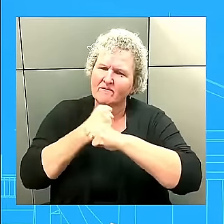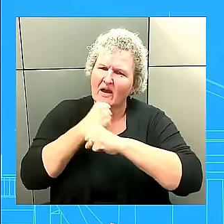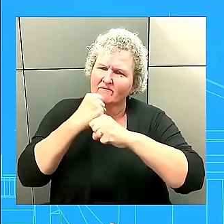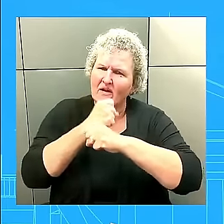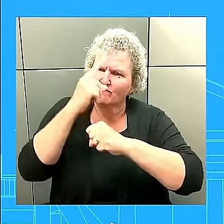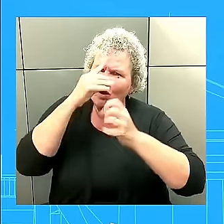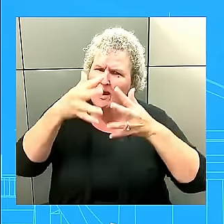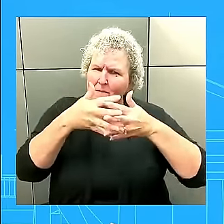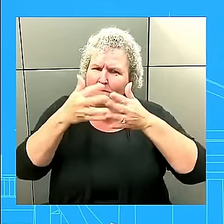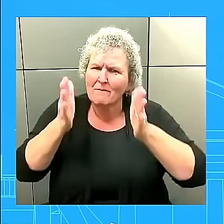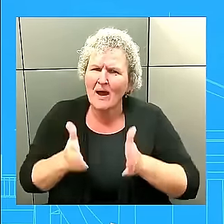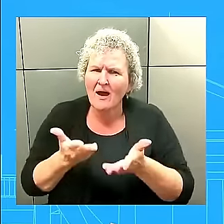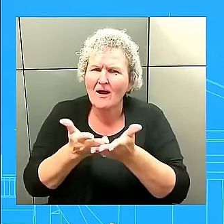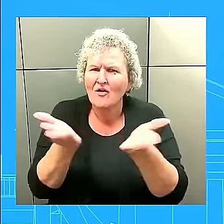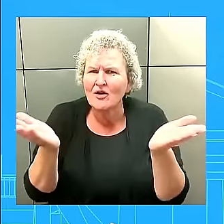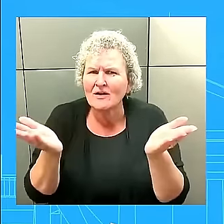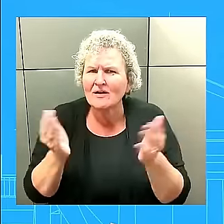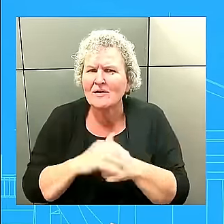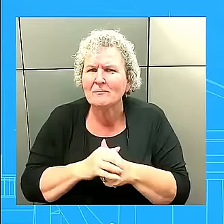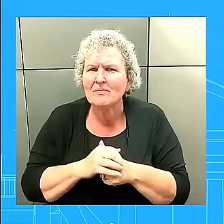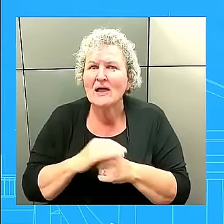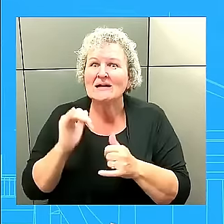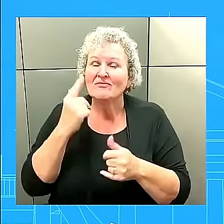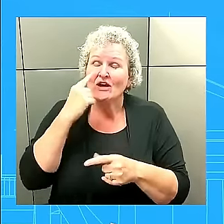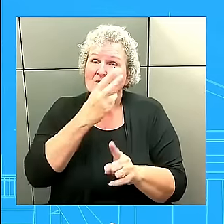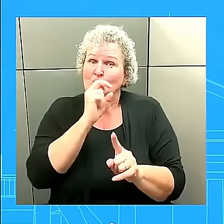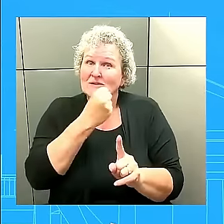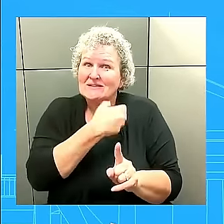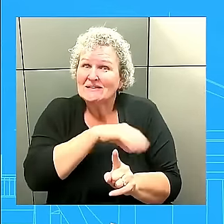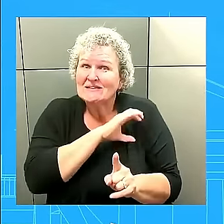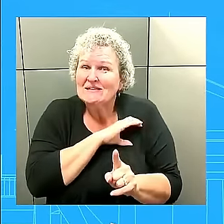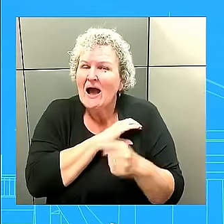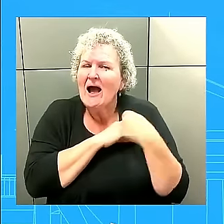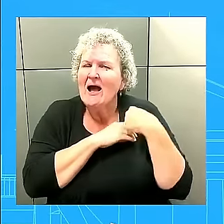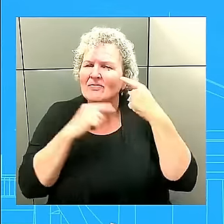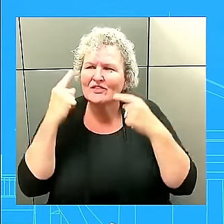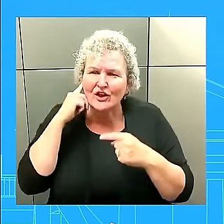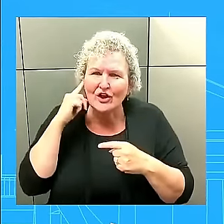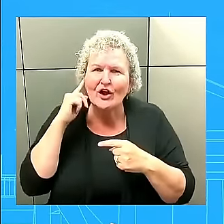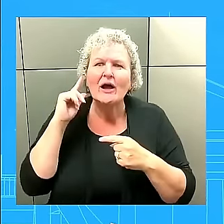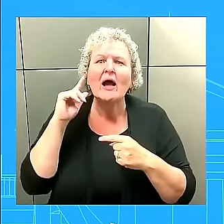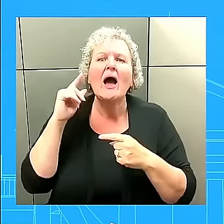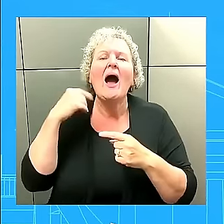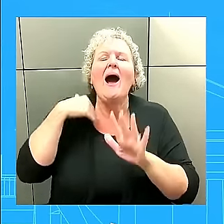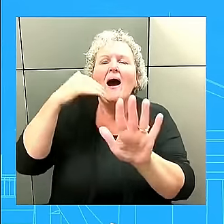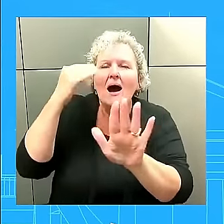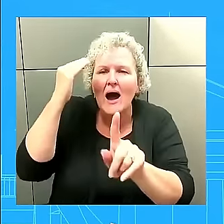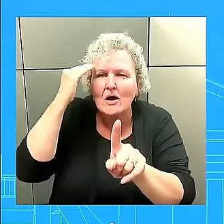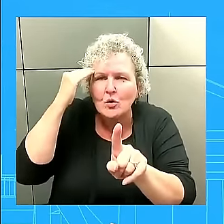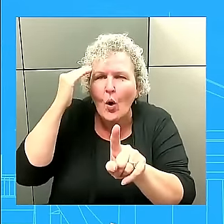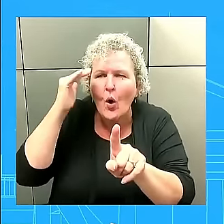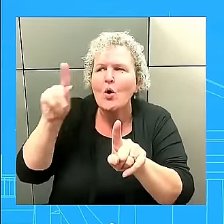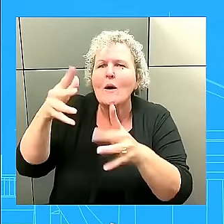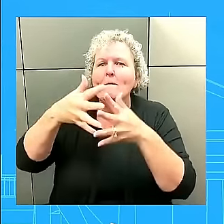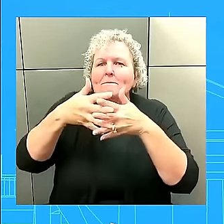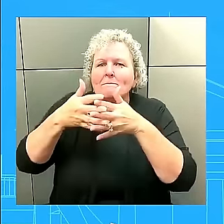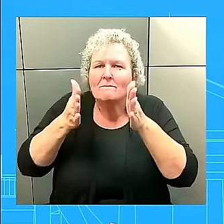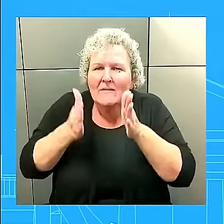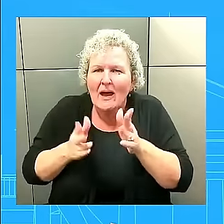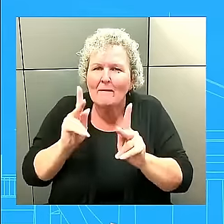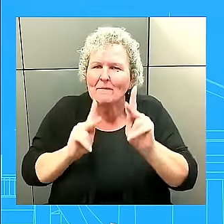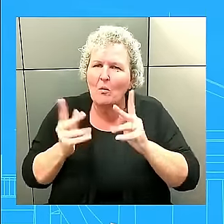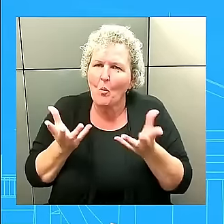I think that's what the American people, I know that's what the American people want to see. They want to see a fighter. And that's what the president sees in her.